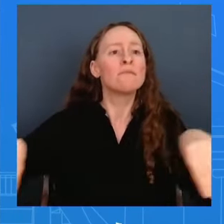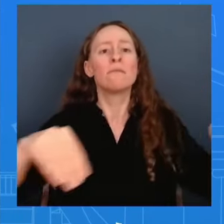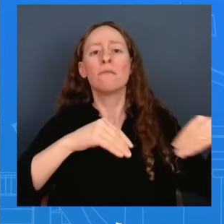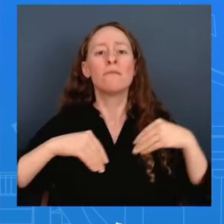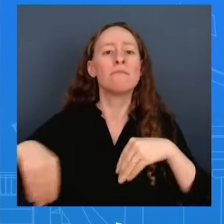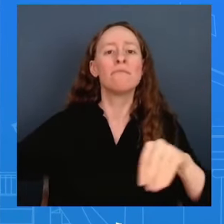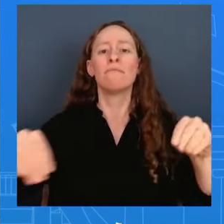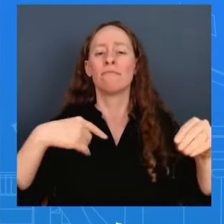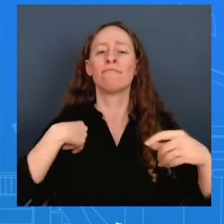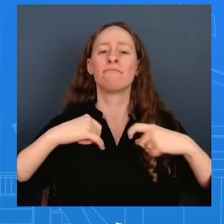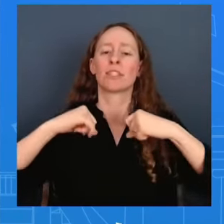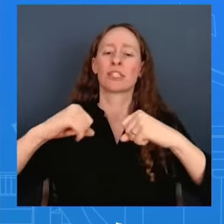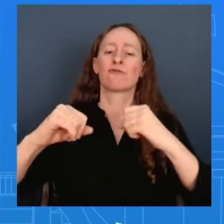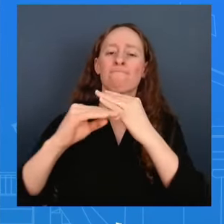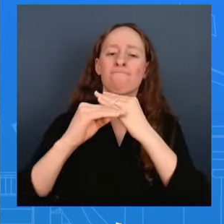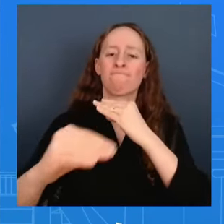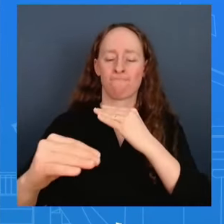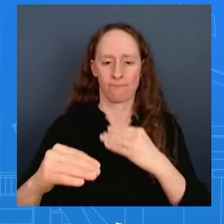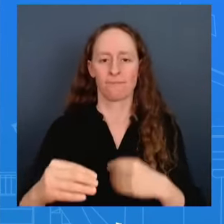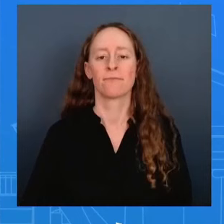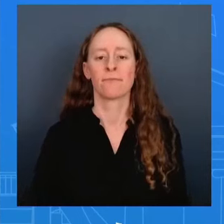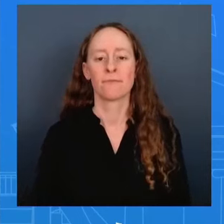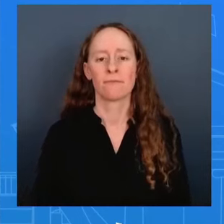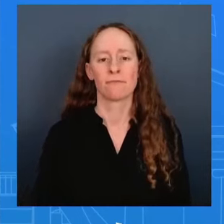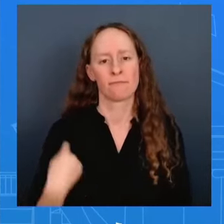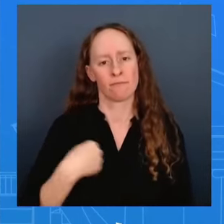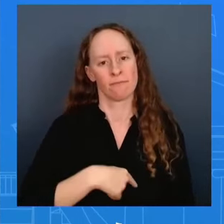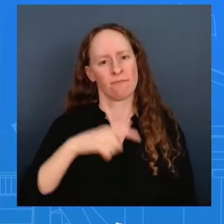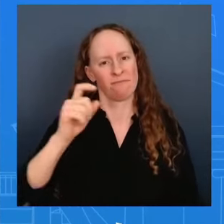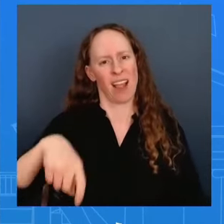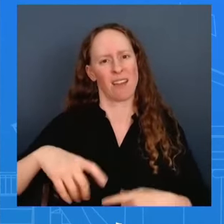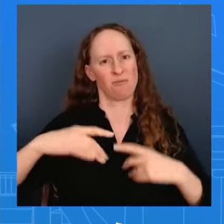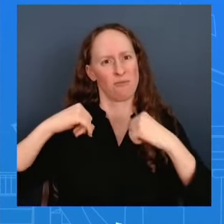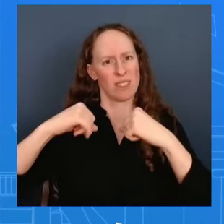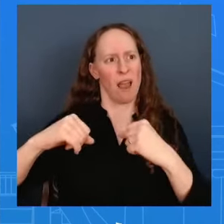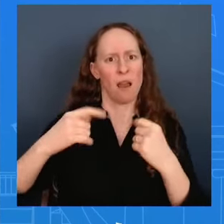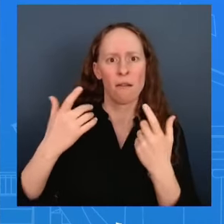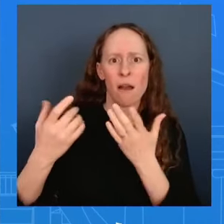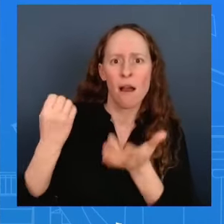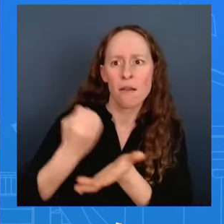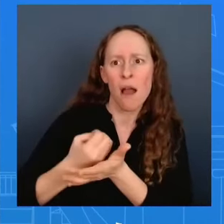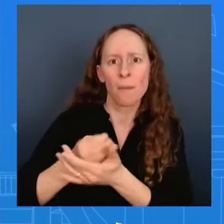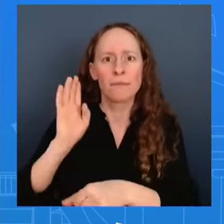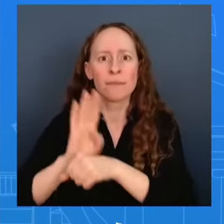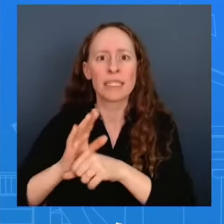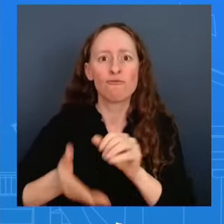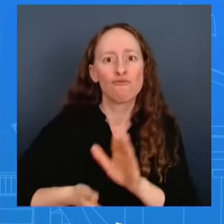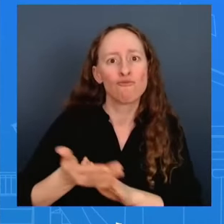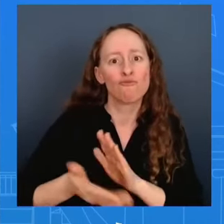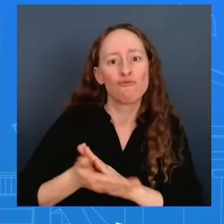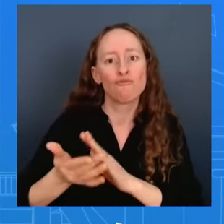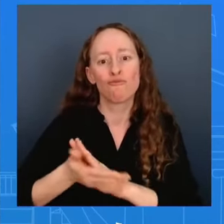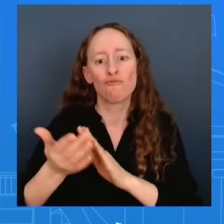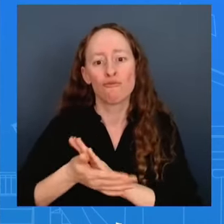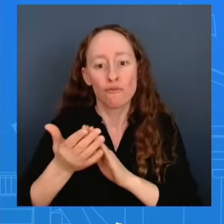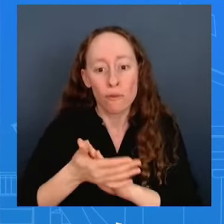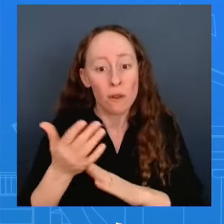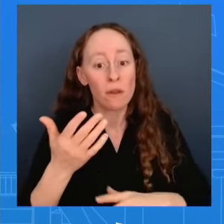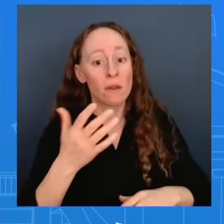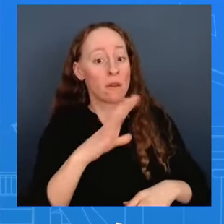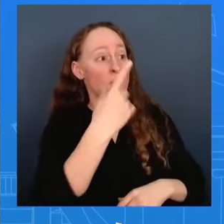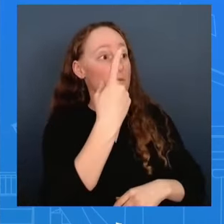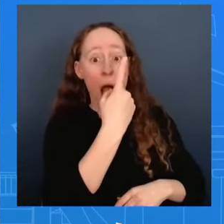insulate the american economy from the kinds of price spikes and the inflationary dynamics that we have seen that have come